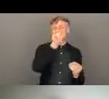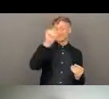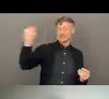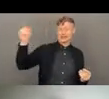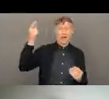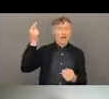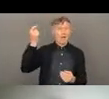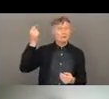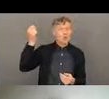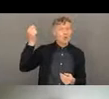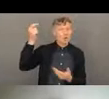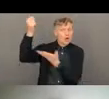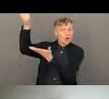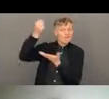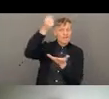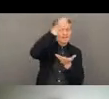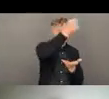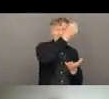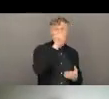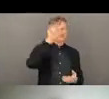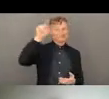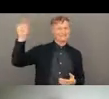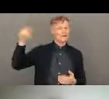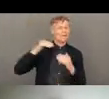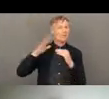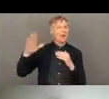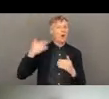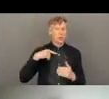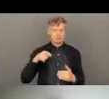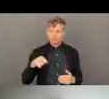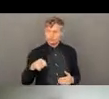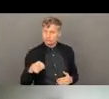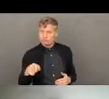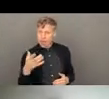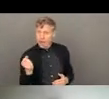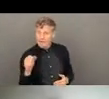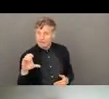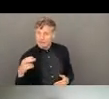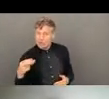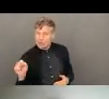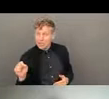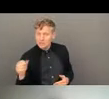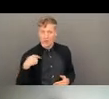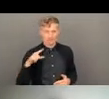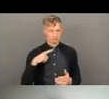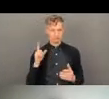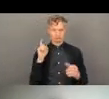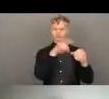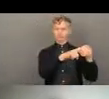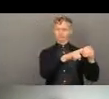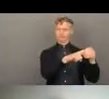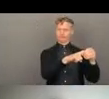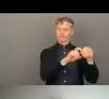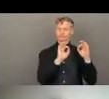as they contracted with third party monitoring. So they monitor those organizations and they assess